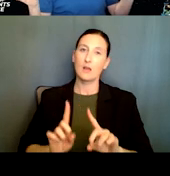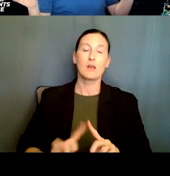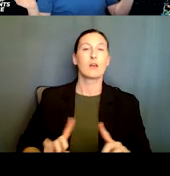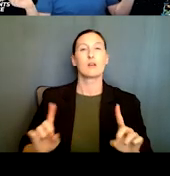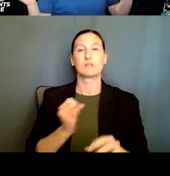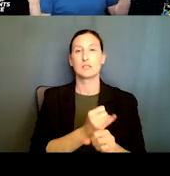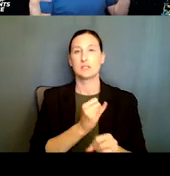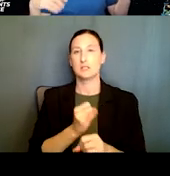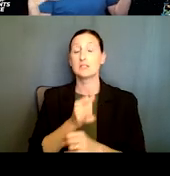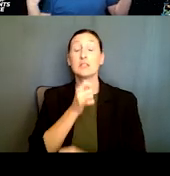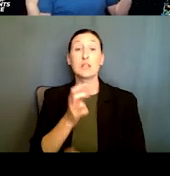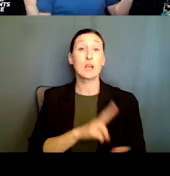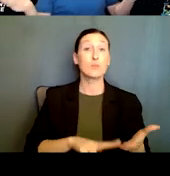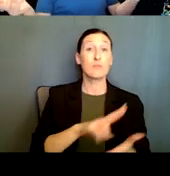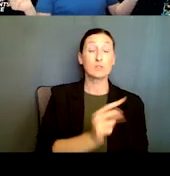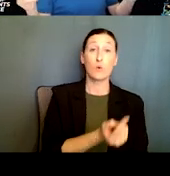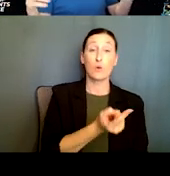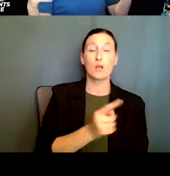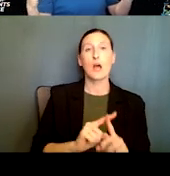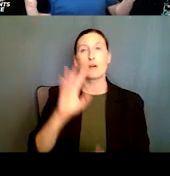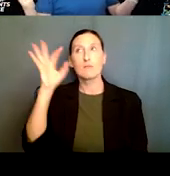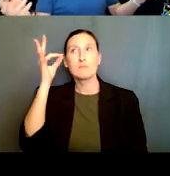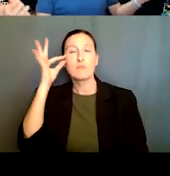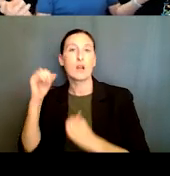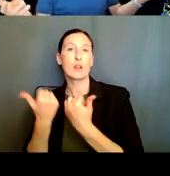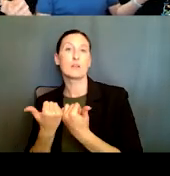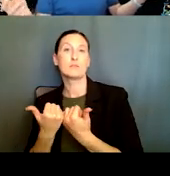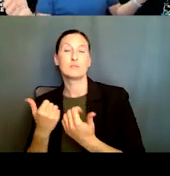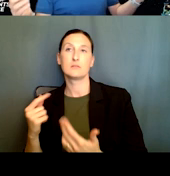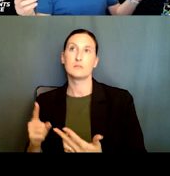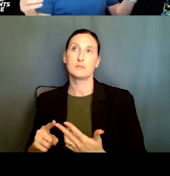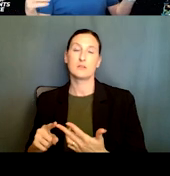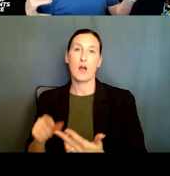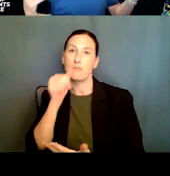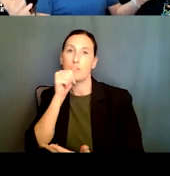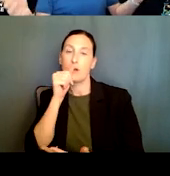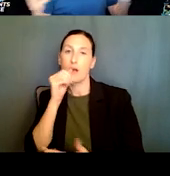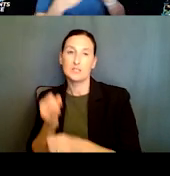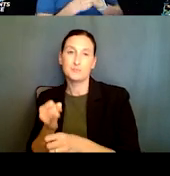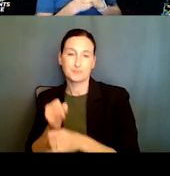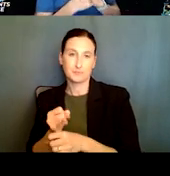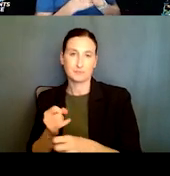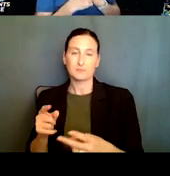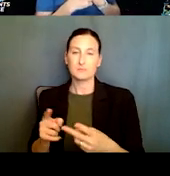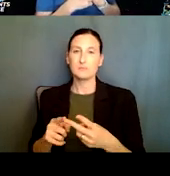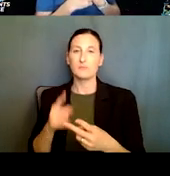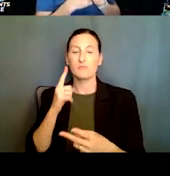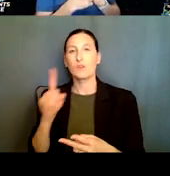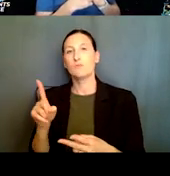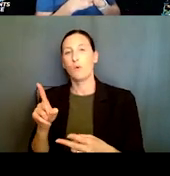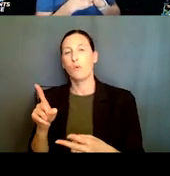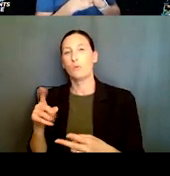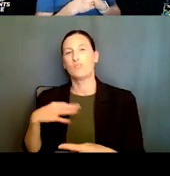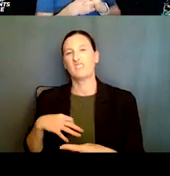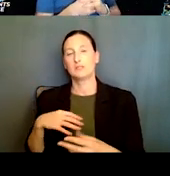only universities, not also federal agencies, um, private industry, non-for-profits, and so on. So